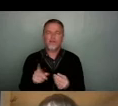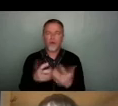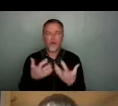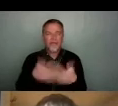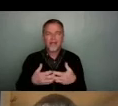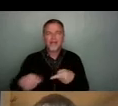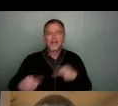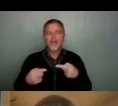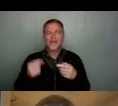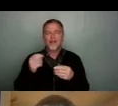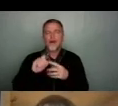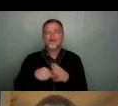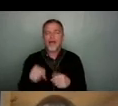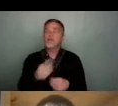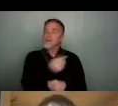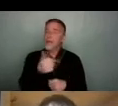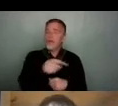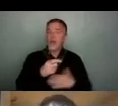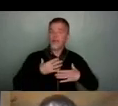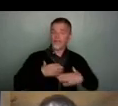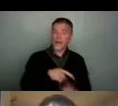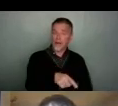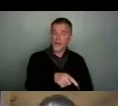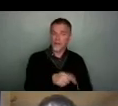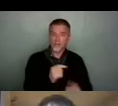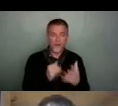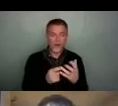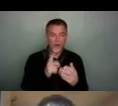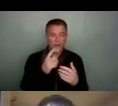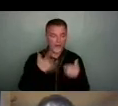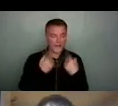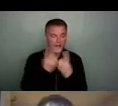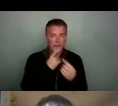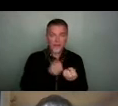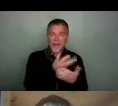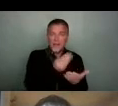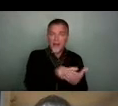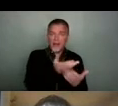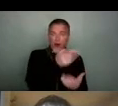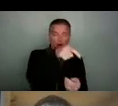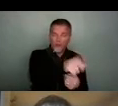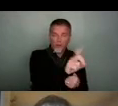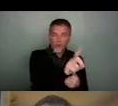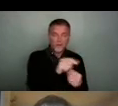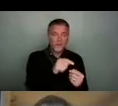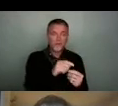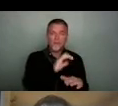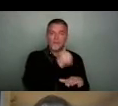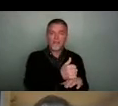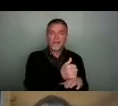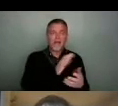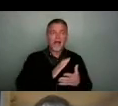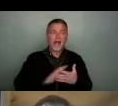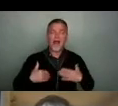challenging projects, and some of that was really physical. So one of the interesting things that we ended up spending a bit of money on was putting in a health and safety